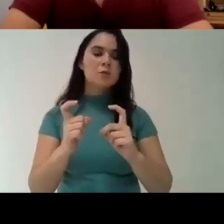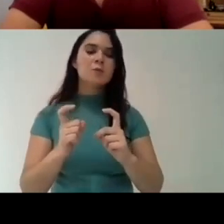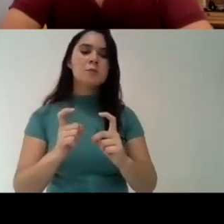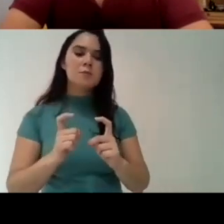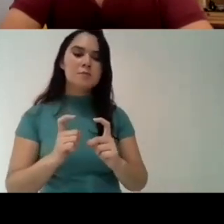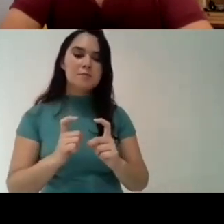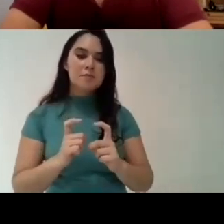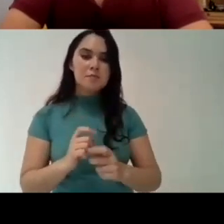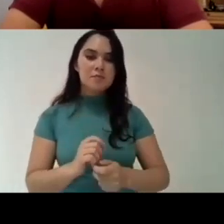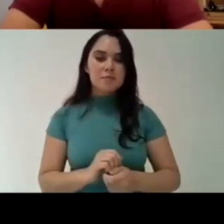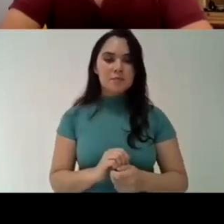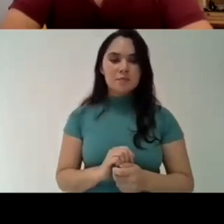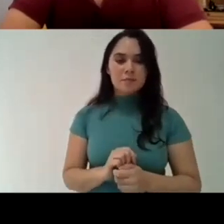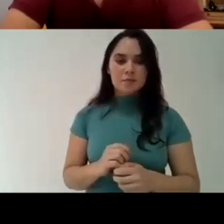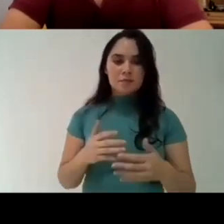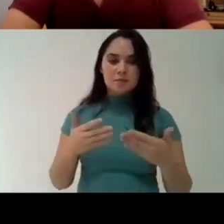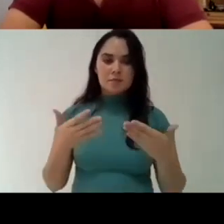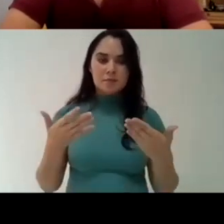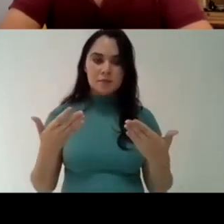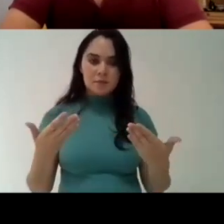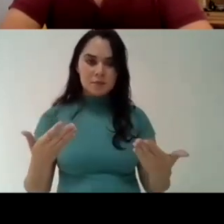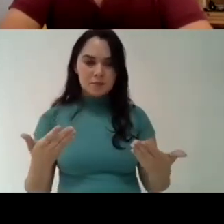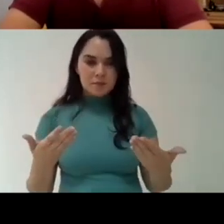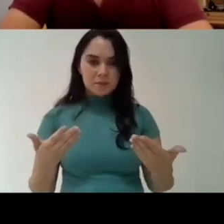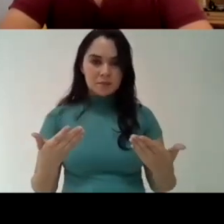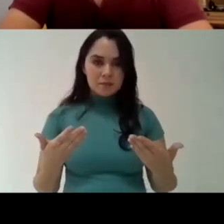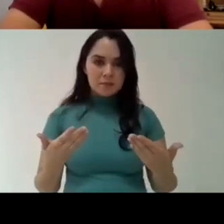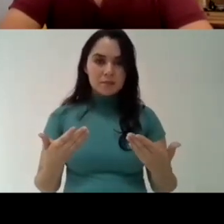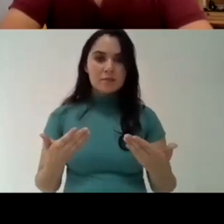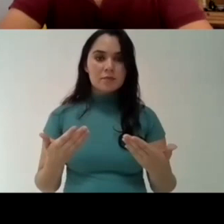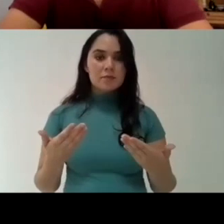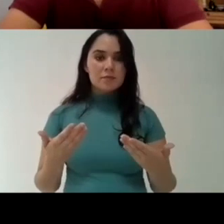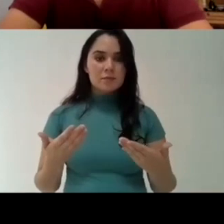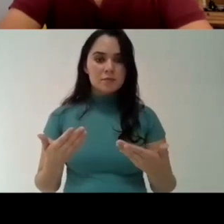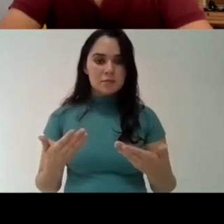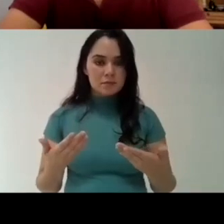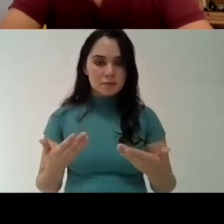the university is part of this